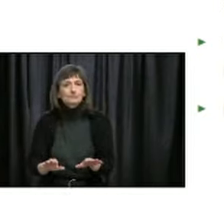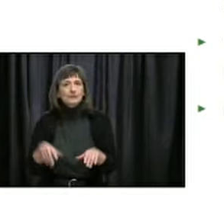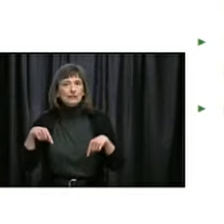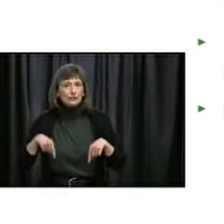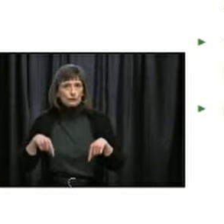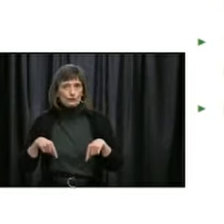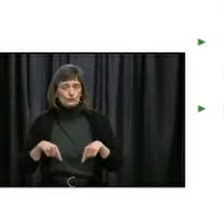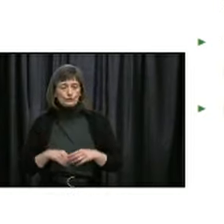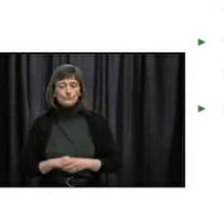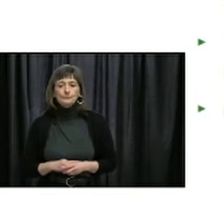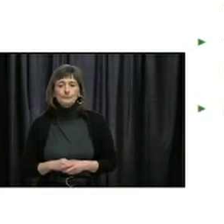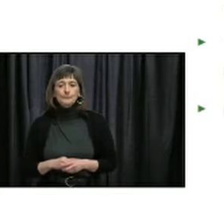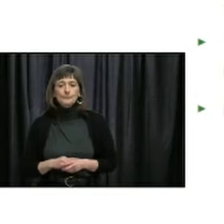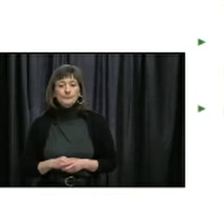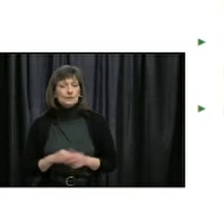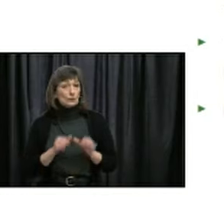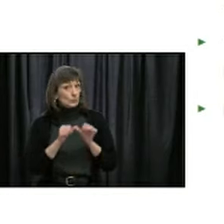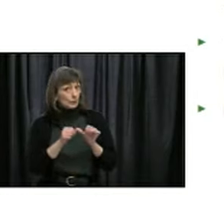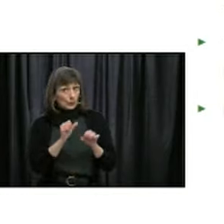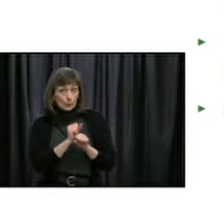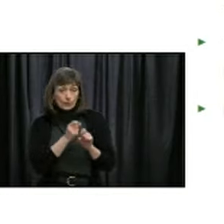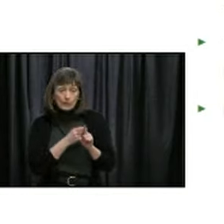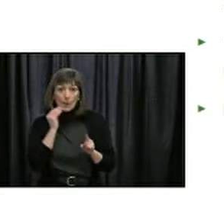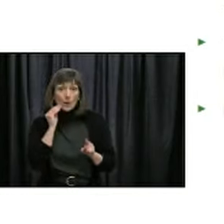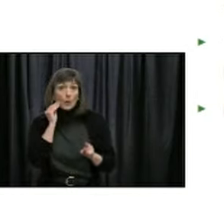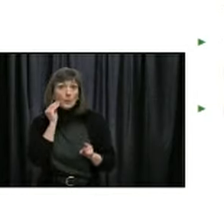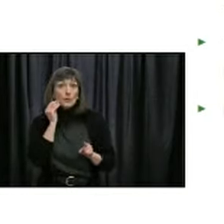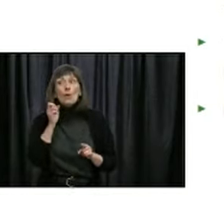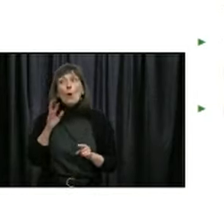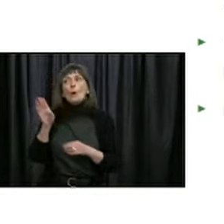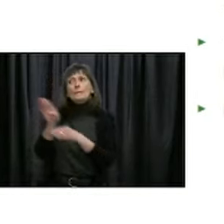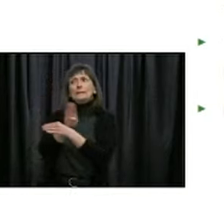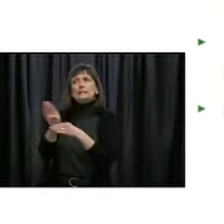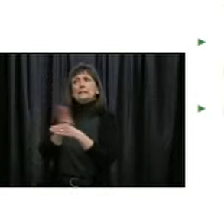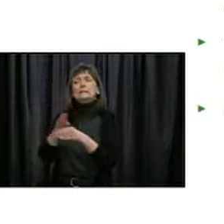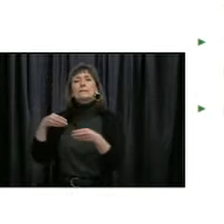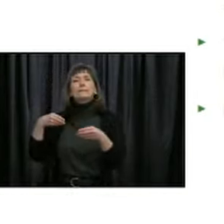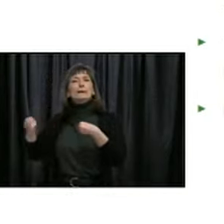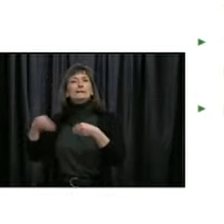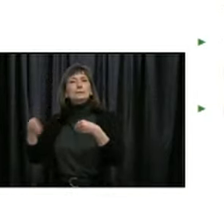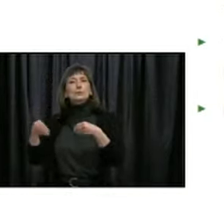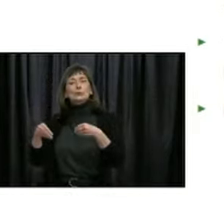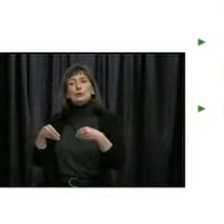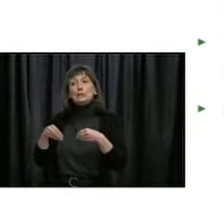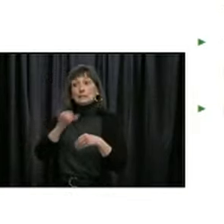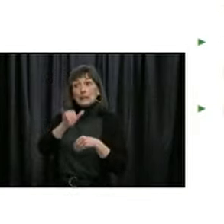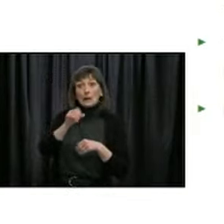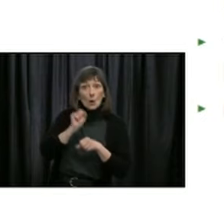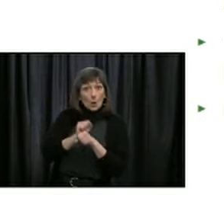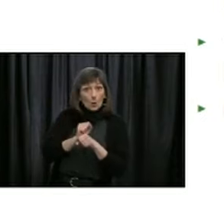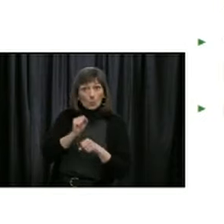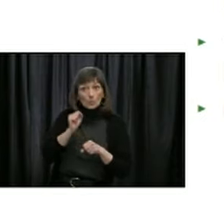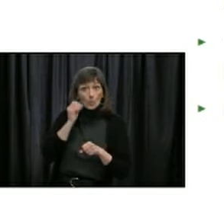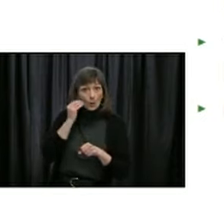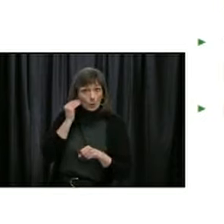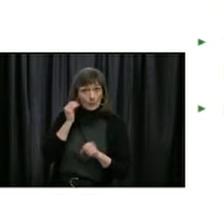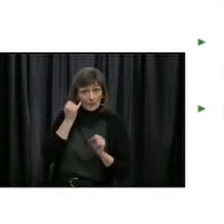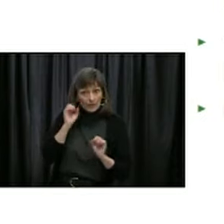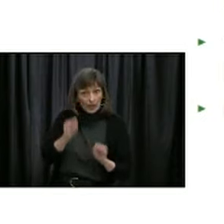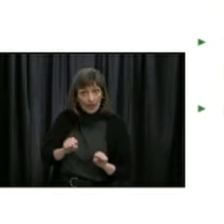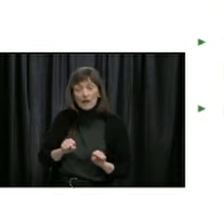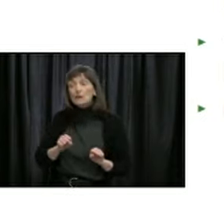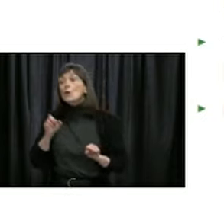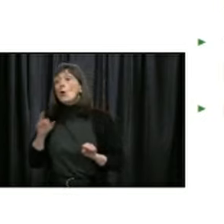continuing to work from home and having business, have flexible work from home and sick leave policies will be helpful. Self